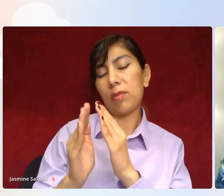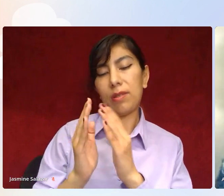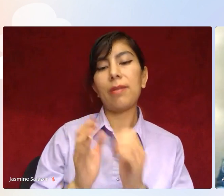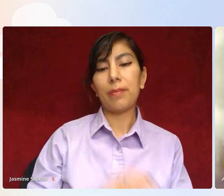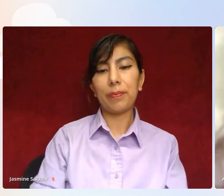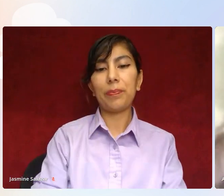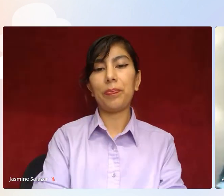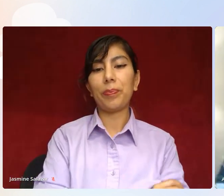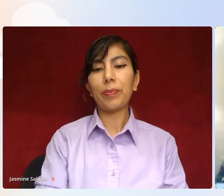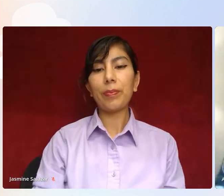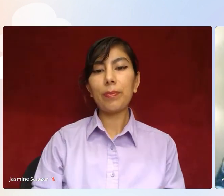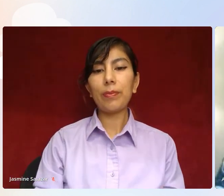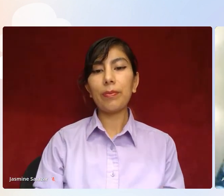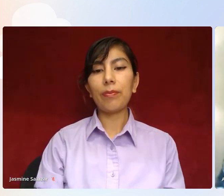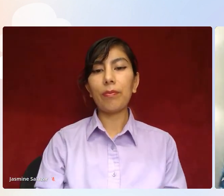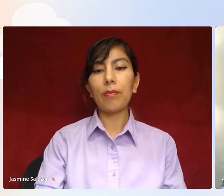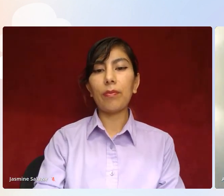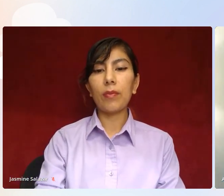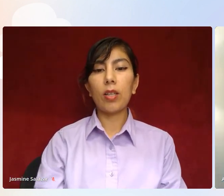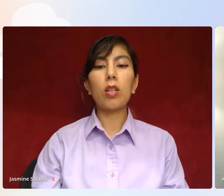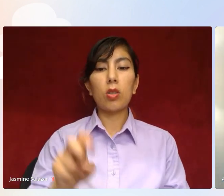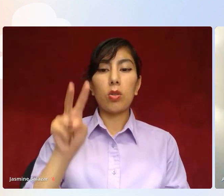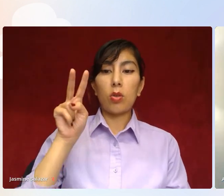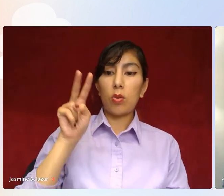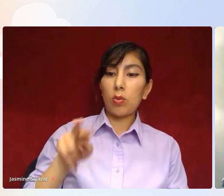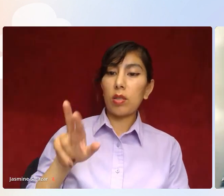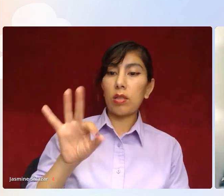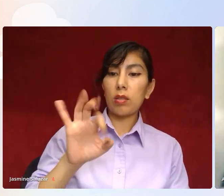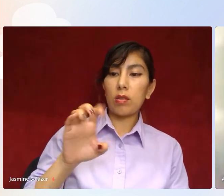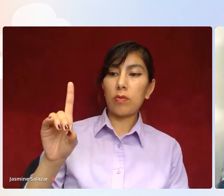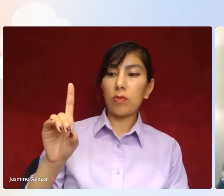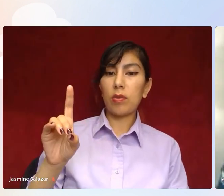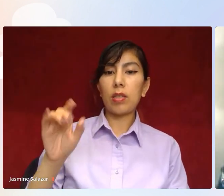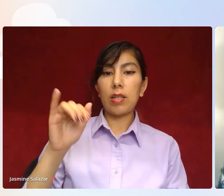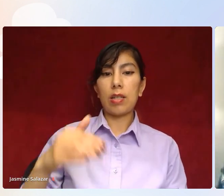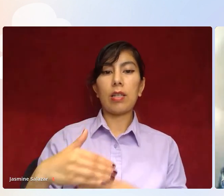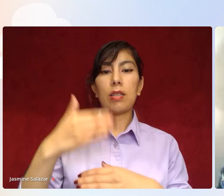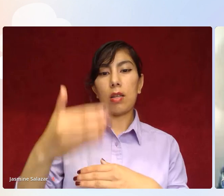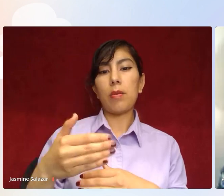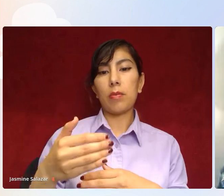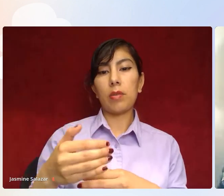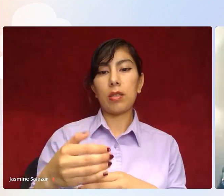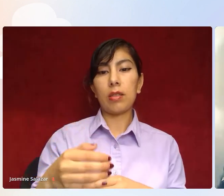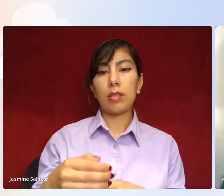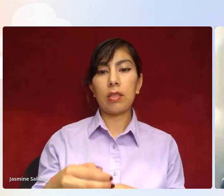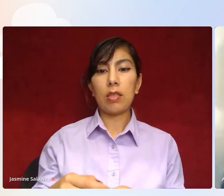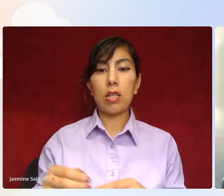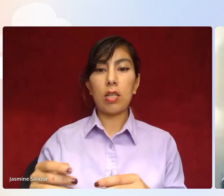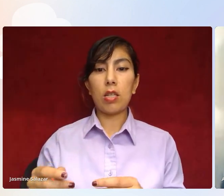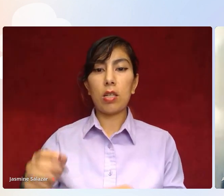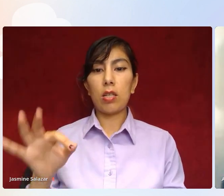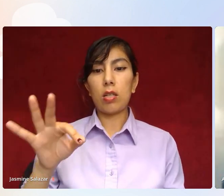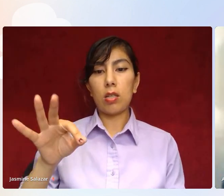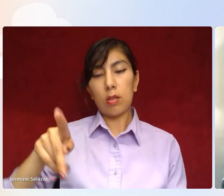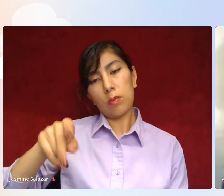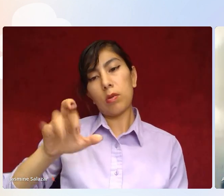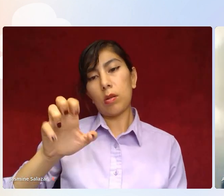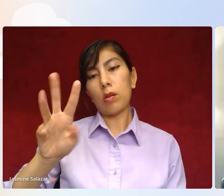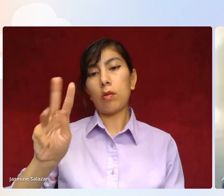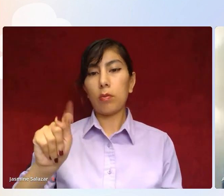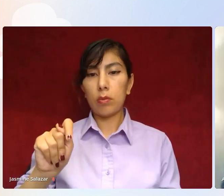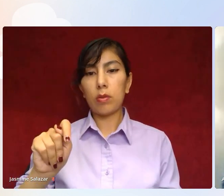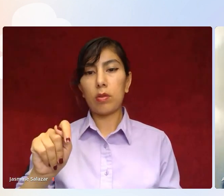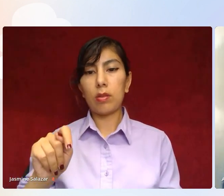Okay, so read the feed. That's up next. The prompt is in the feed right now. So before you go and grab